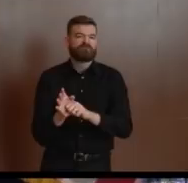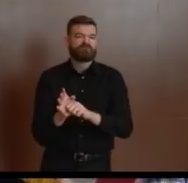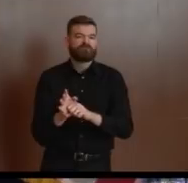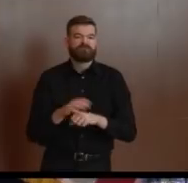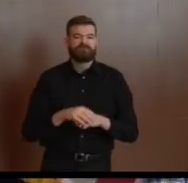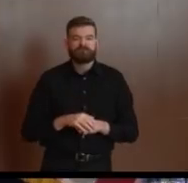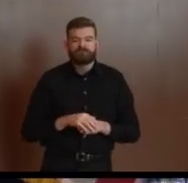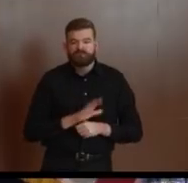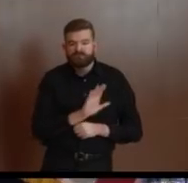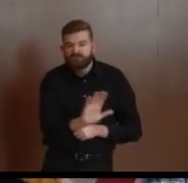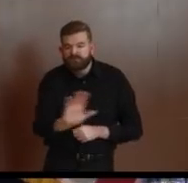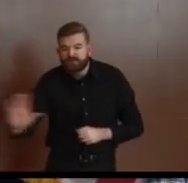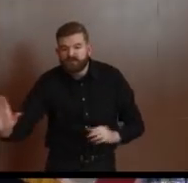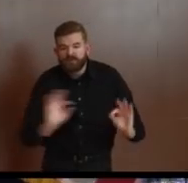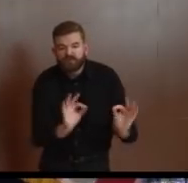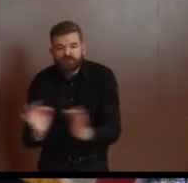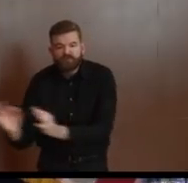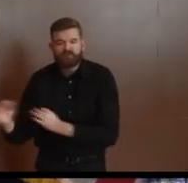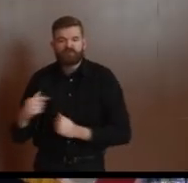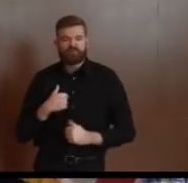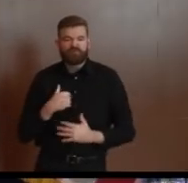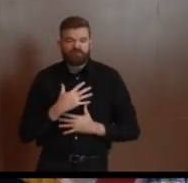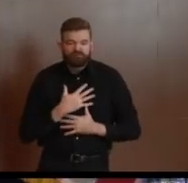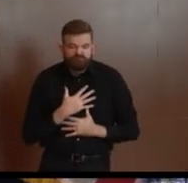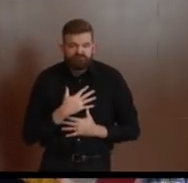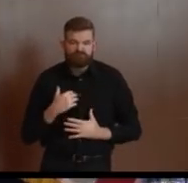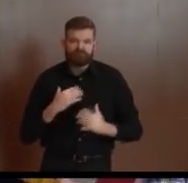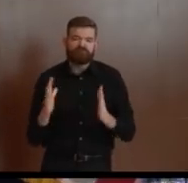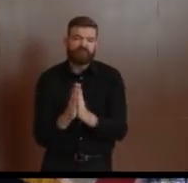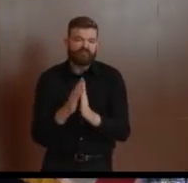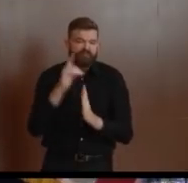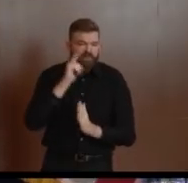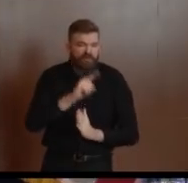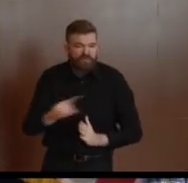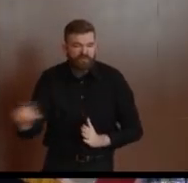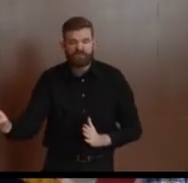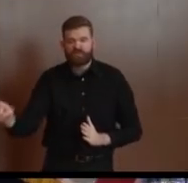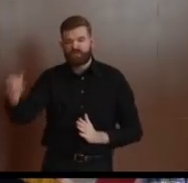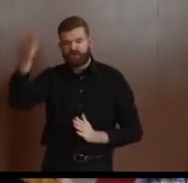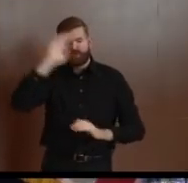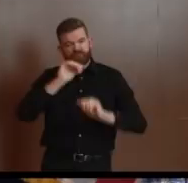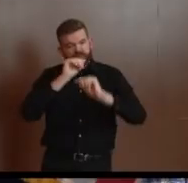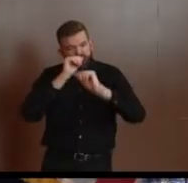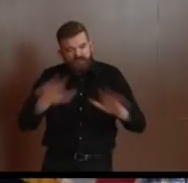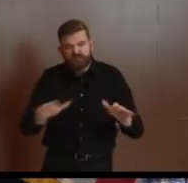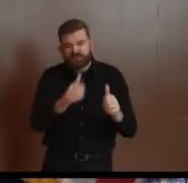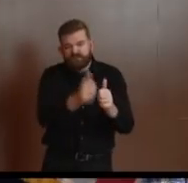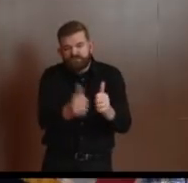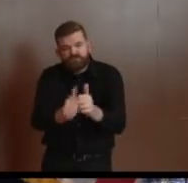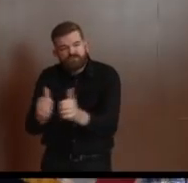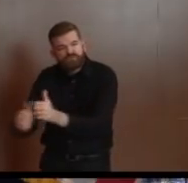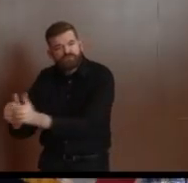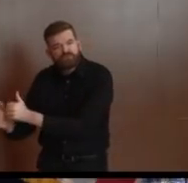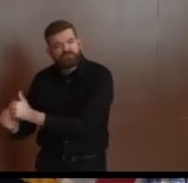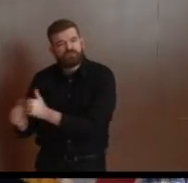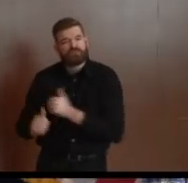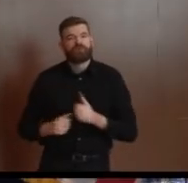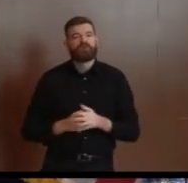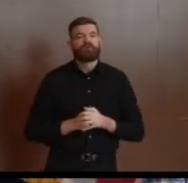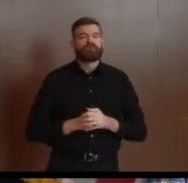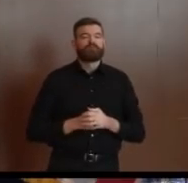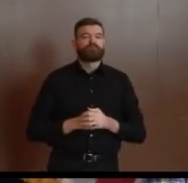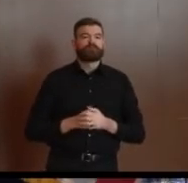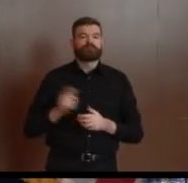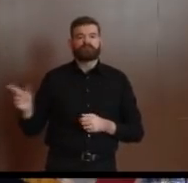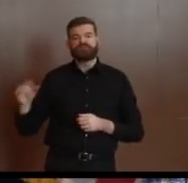are in our prayers. God bless each and every one of them. Again, Judy will provide not only more color on the positive cases, but also on